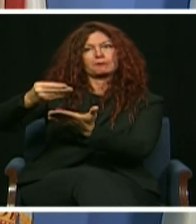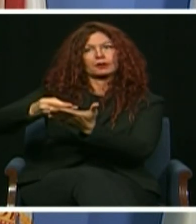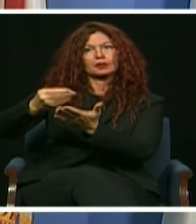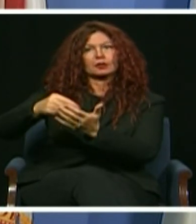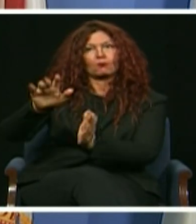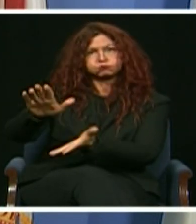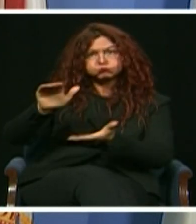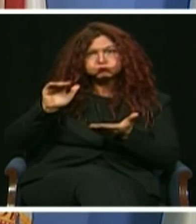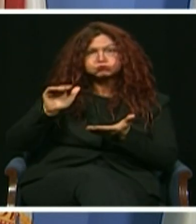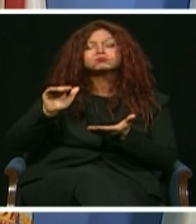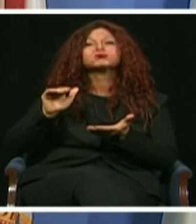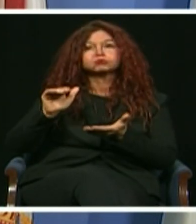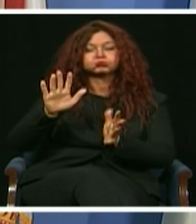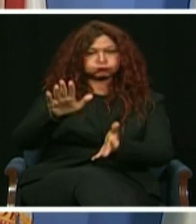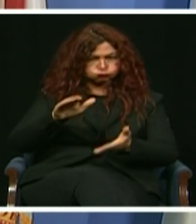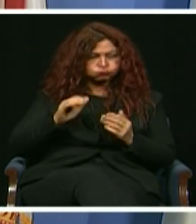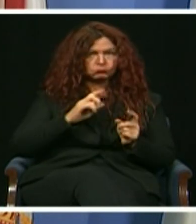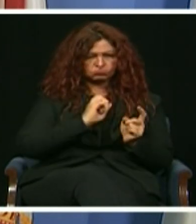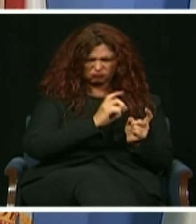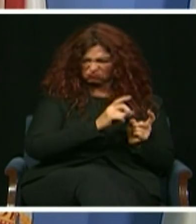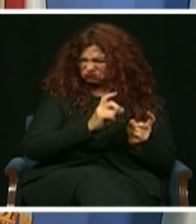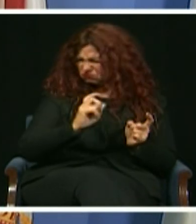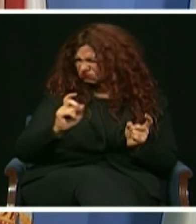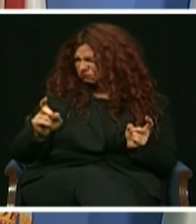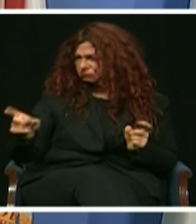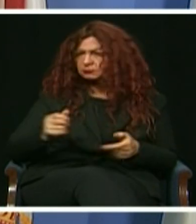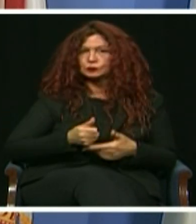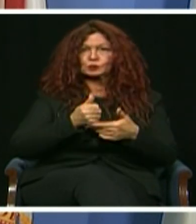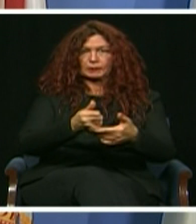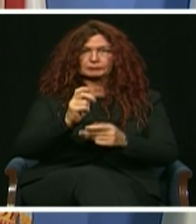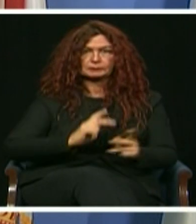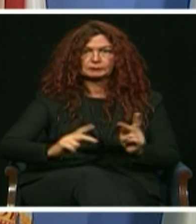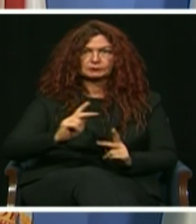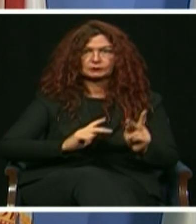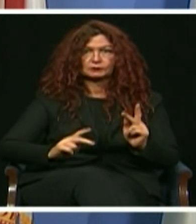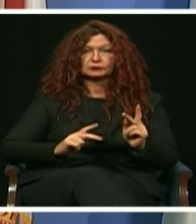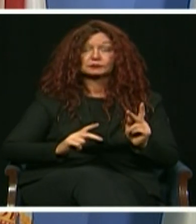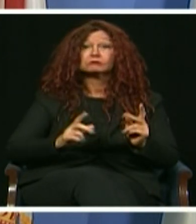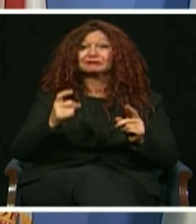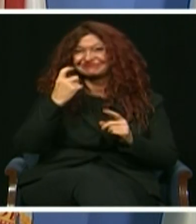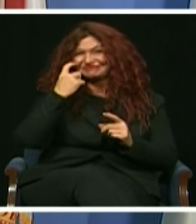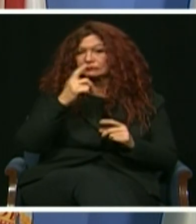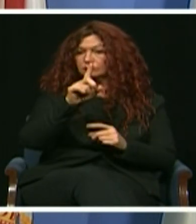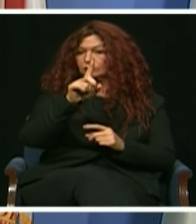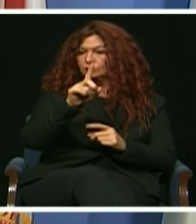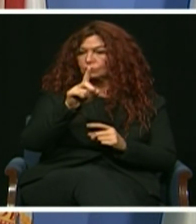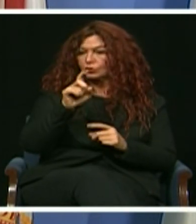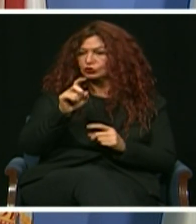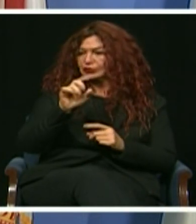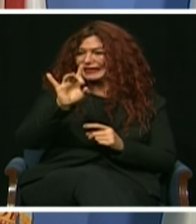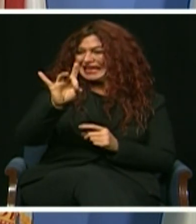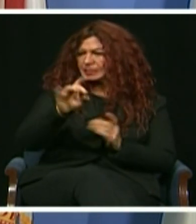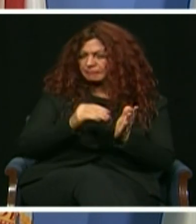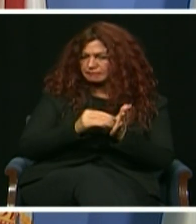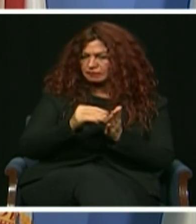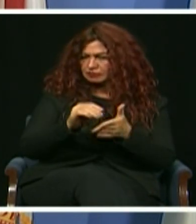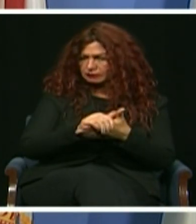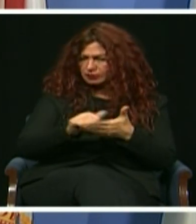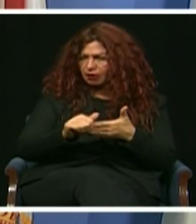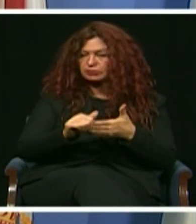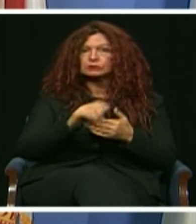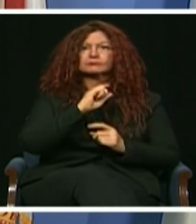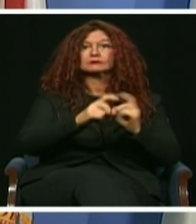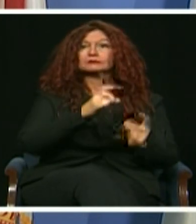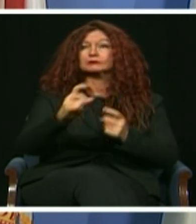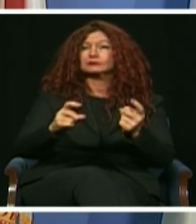many. In total, we've allocated $108 million just to our cities across Miami-Dade for weekly food